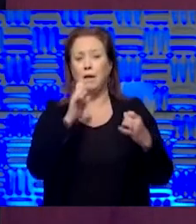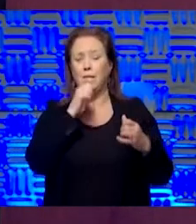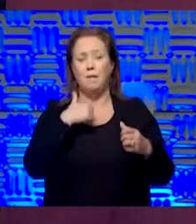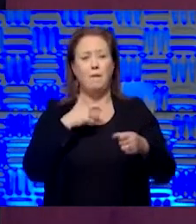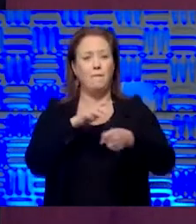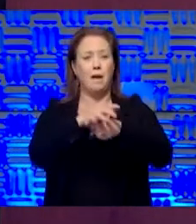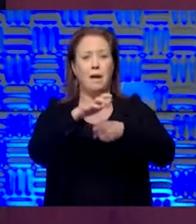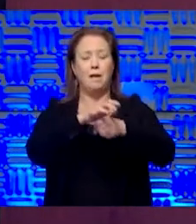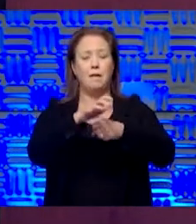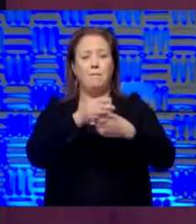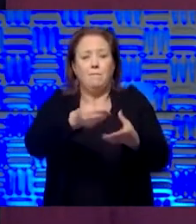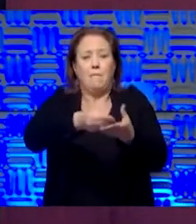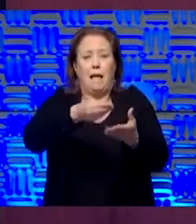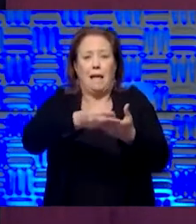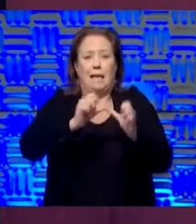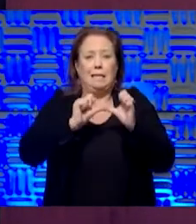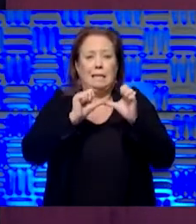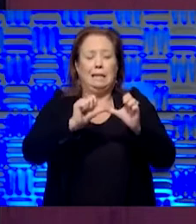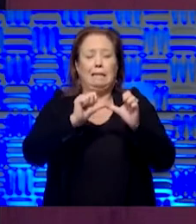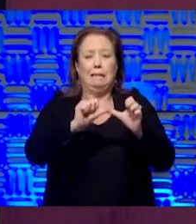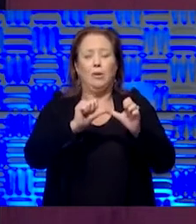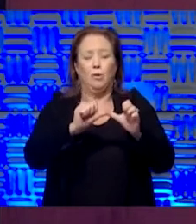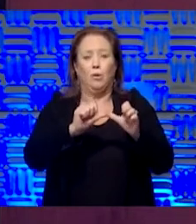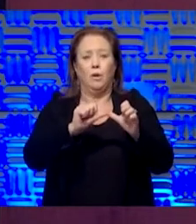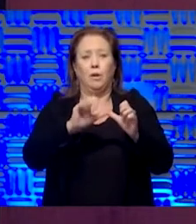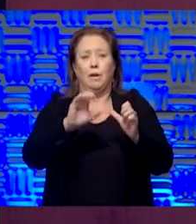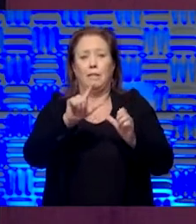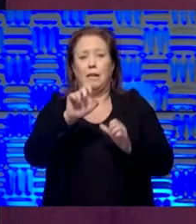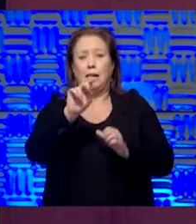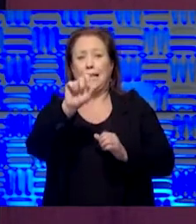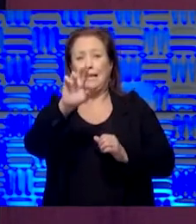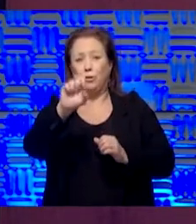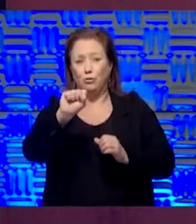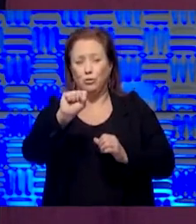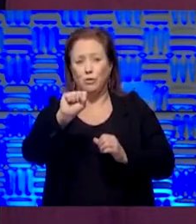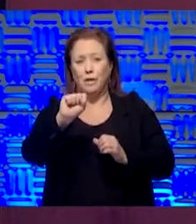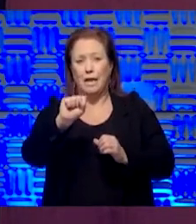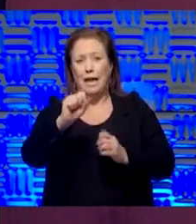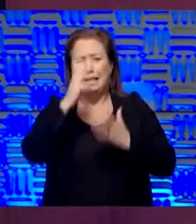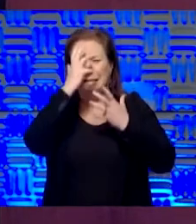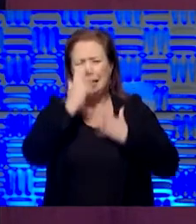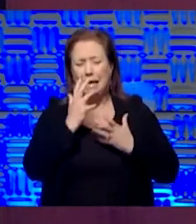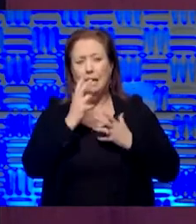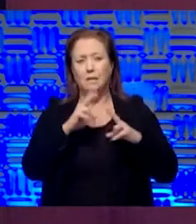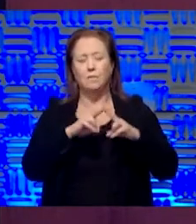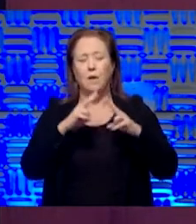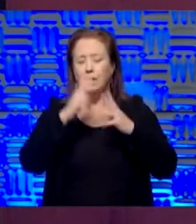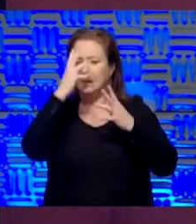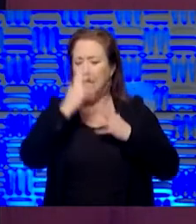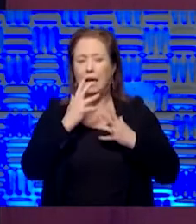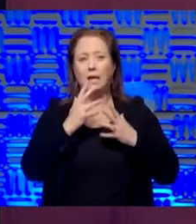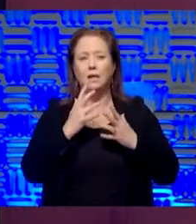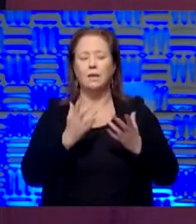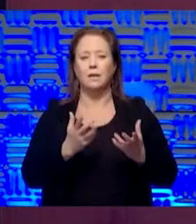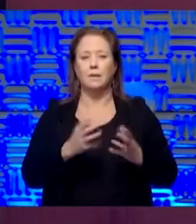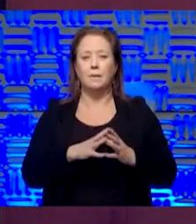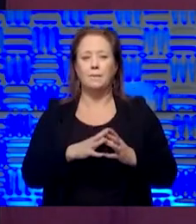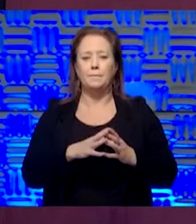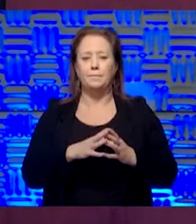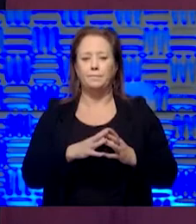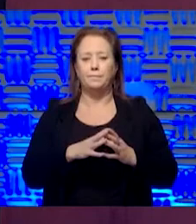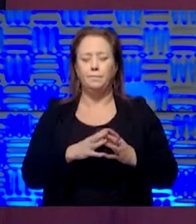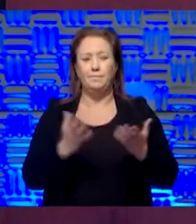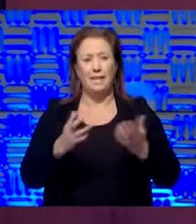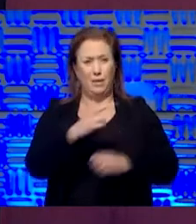have enough revenue to keep the doors open. That is the tragedy. There is so much fallout. So we, and